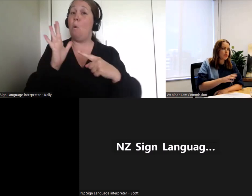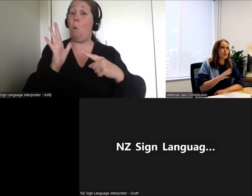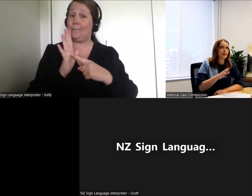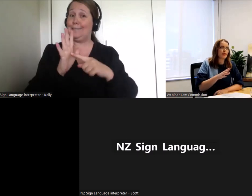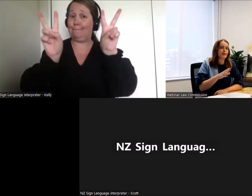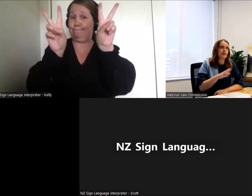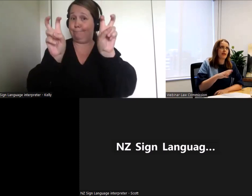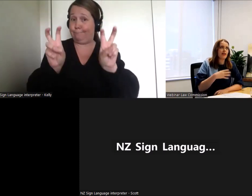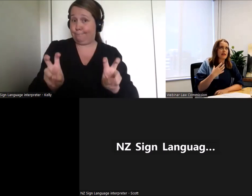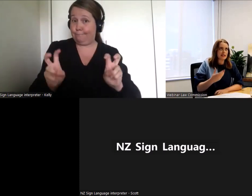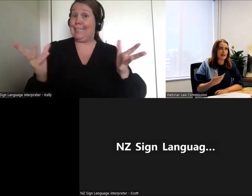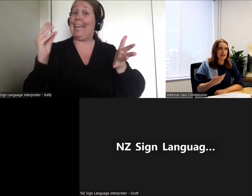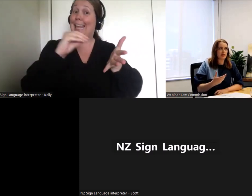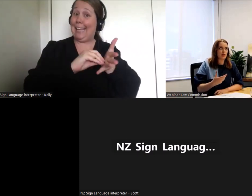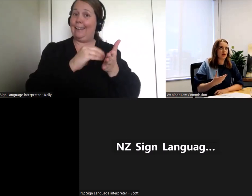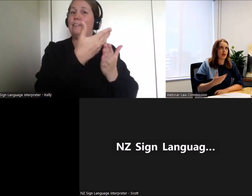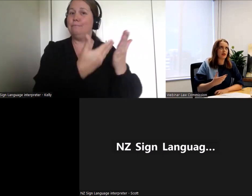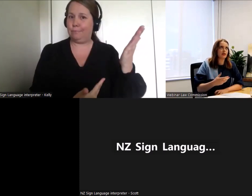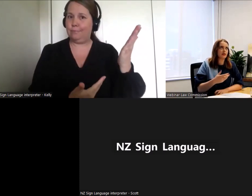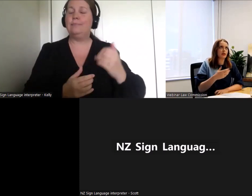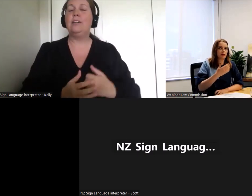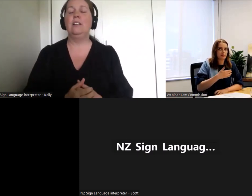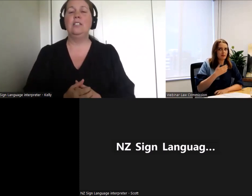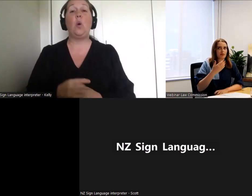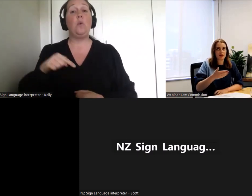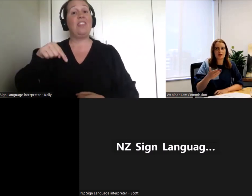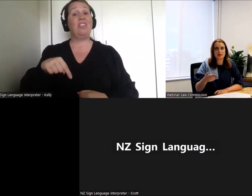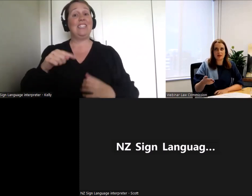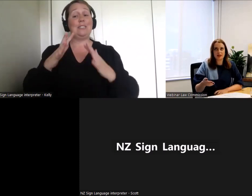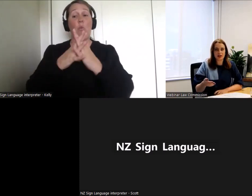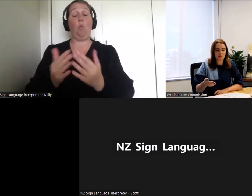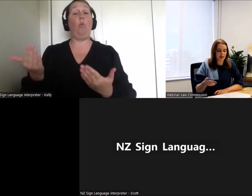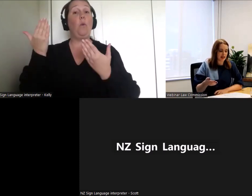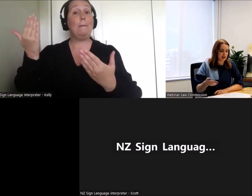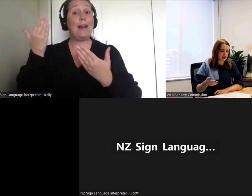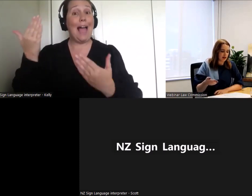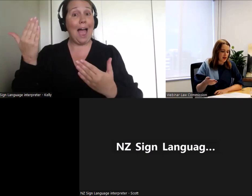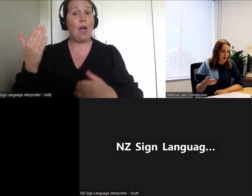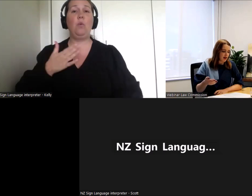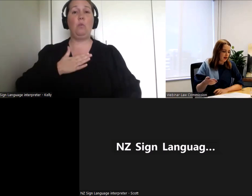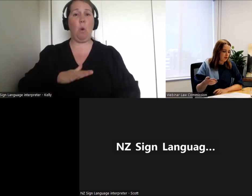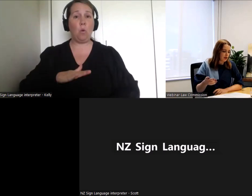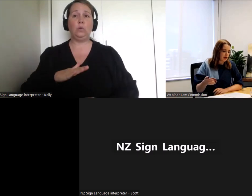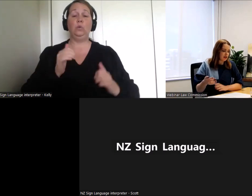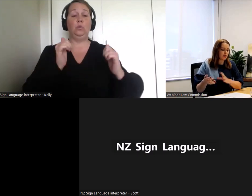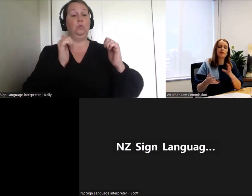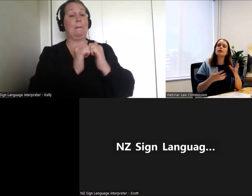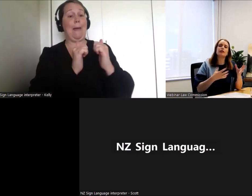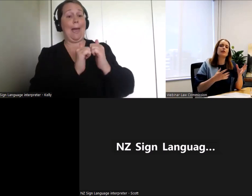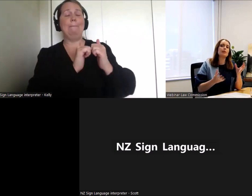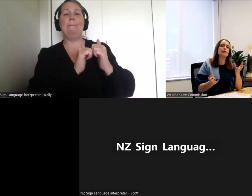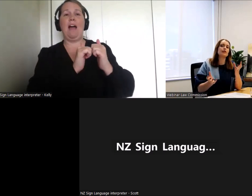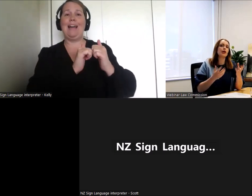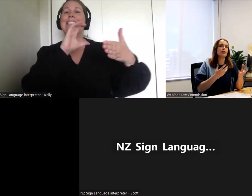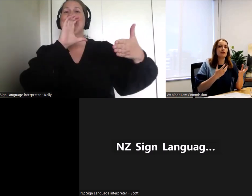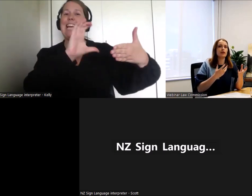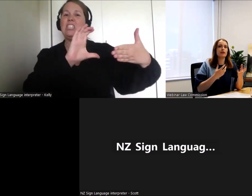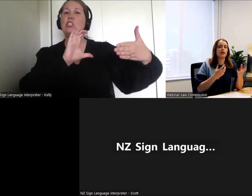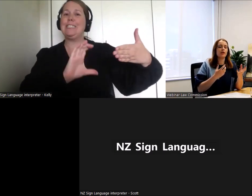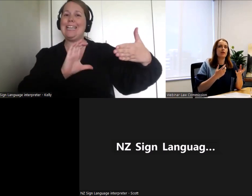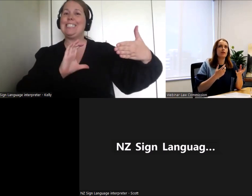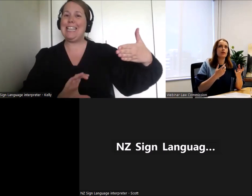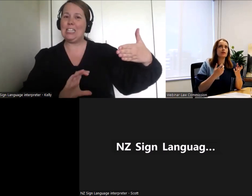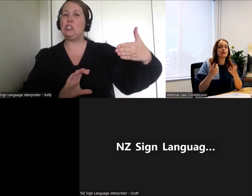So we thought that rather than spending this webinar going through it in section by section we thought we would just give you a bit of an